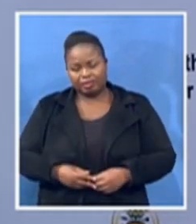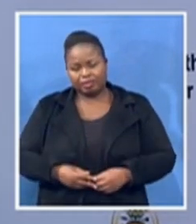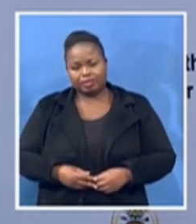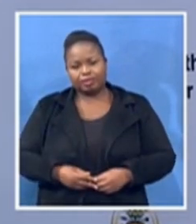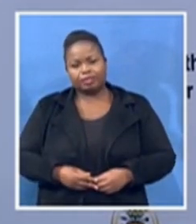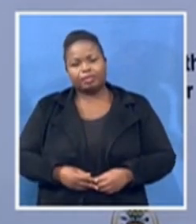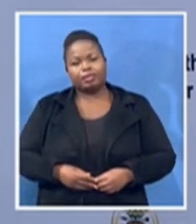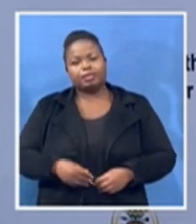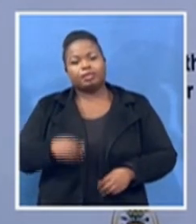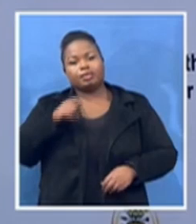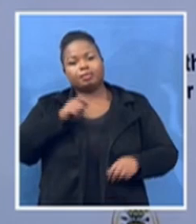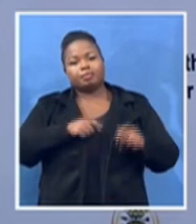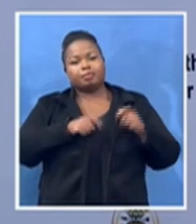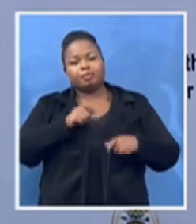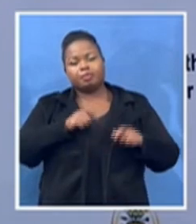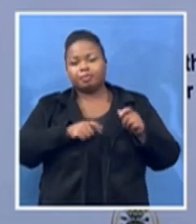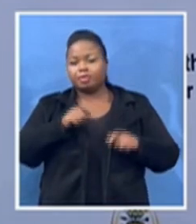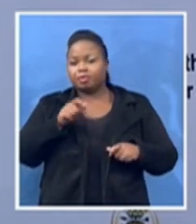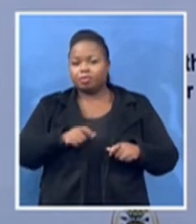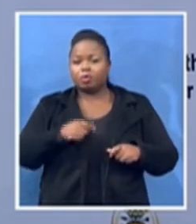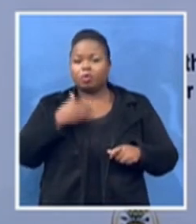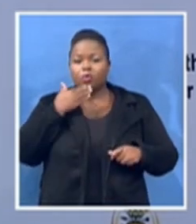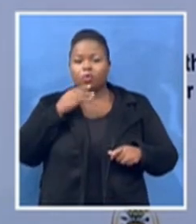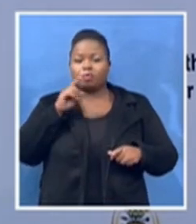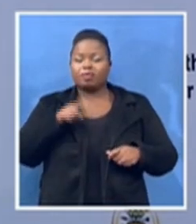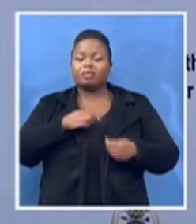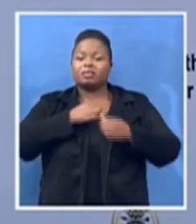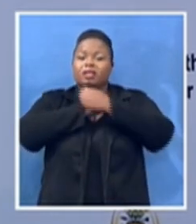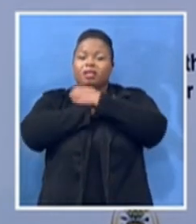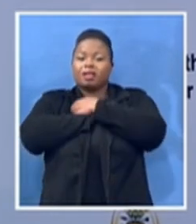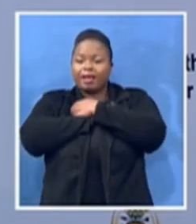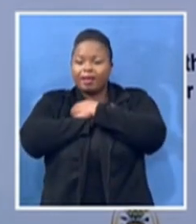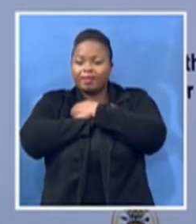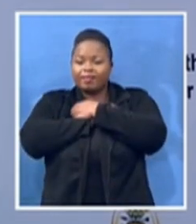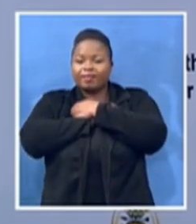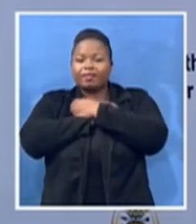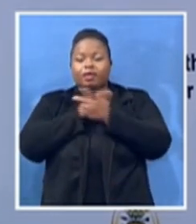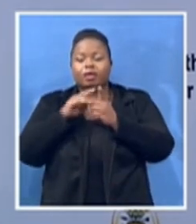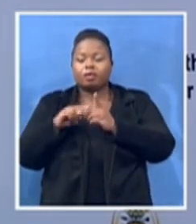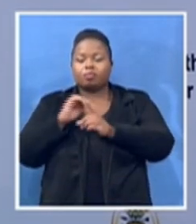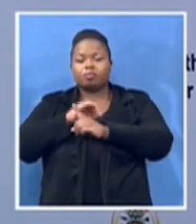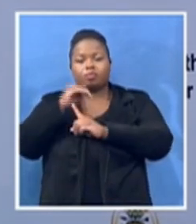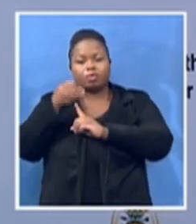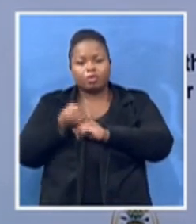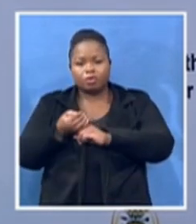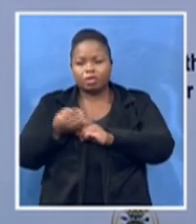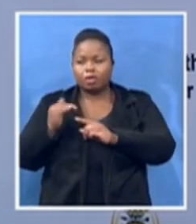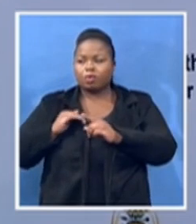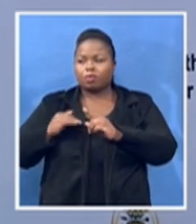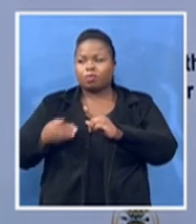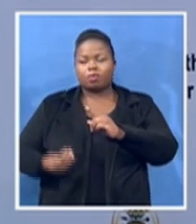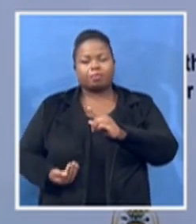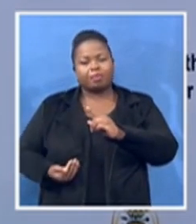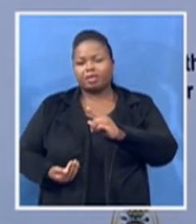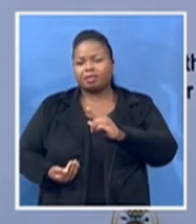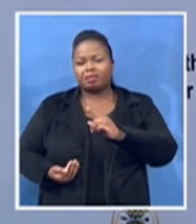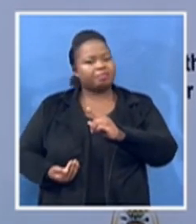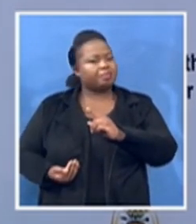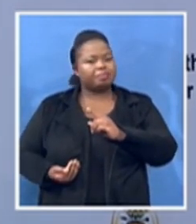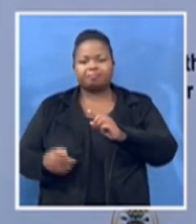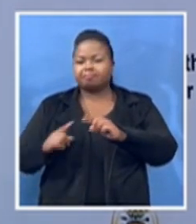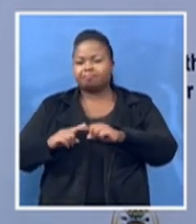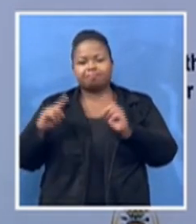and protectors of women, but kill them. Eh, maimed them. And,